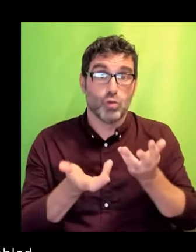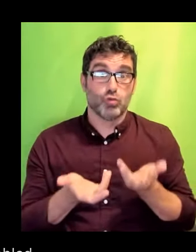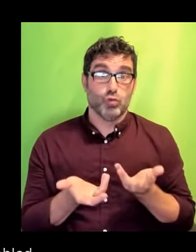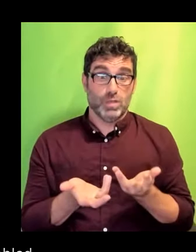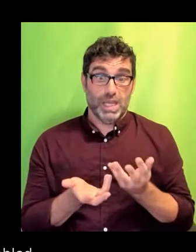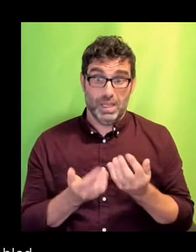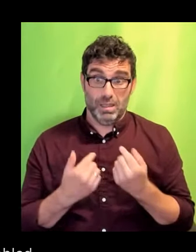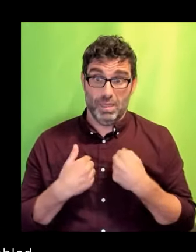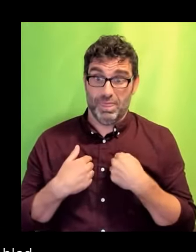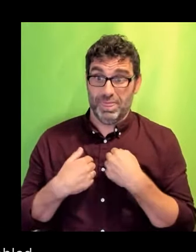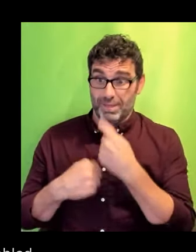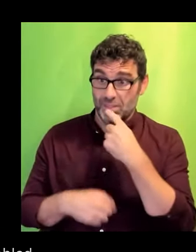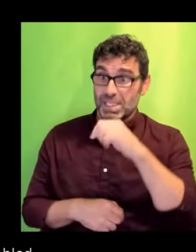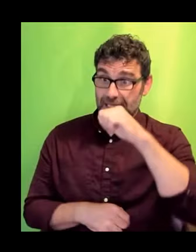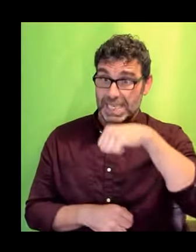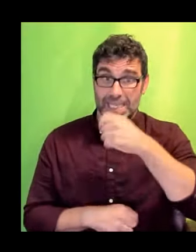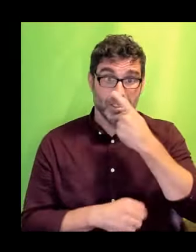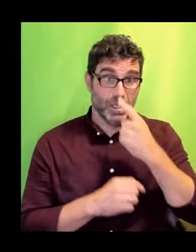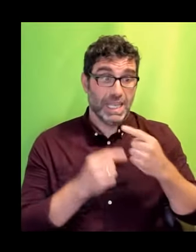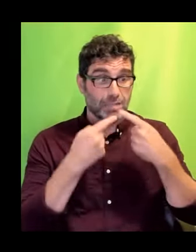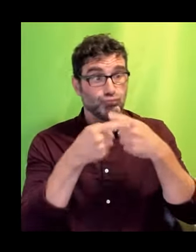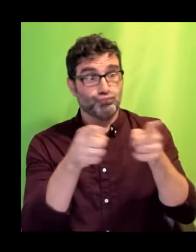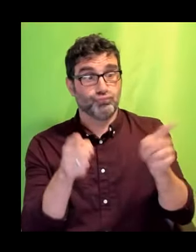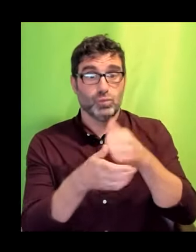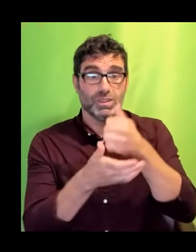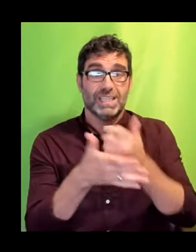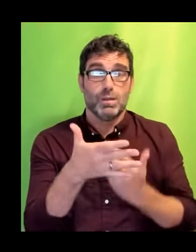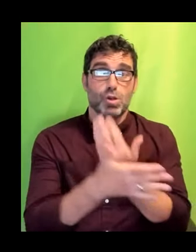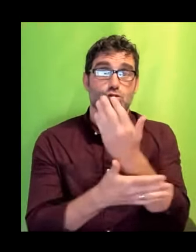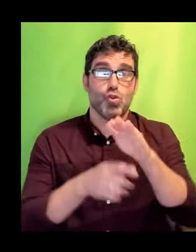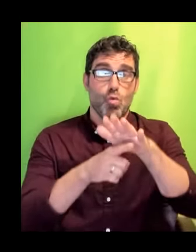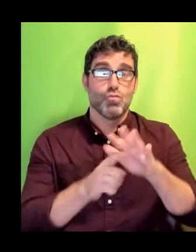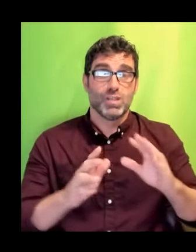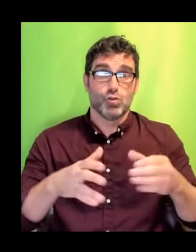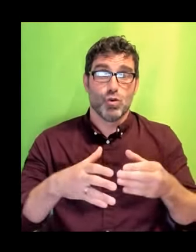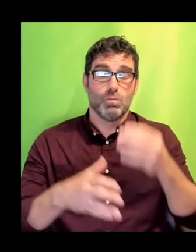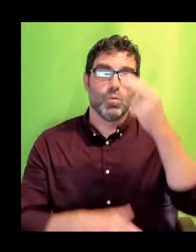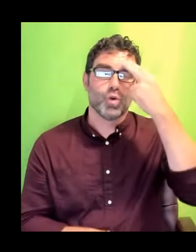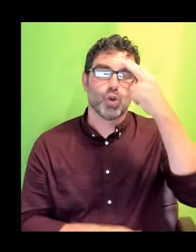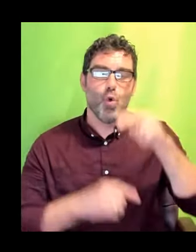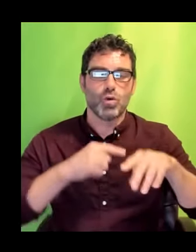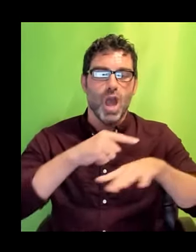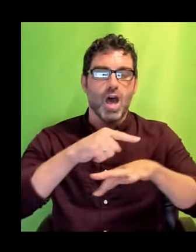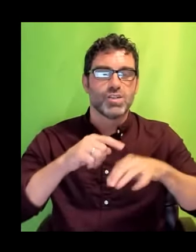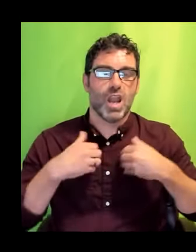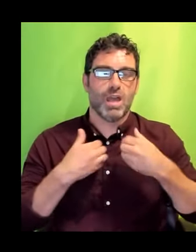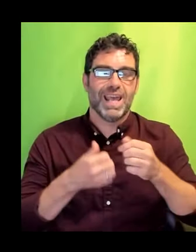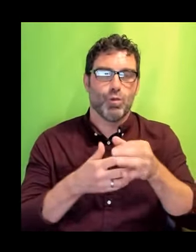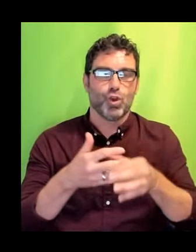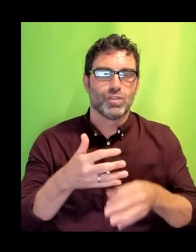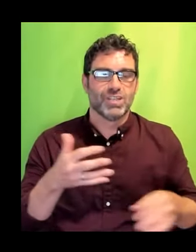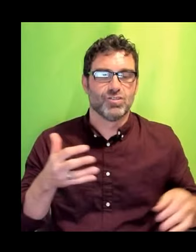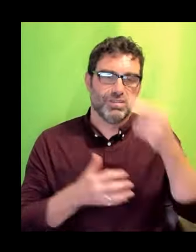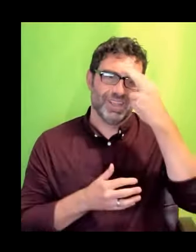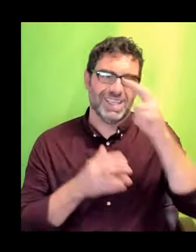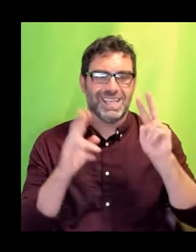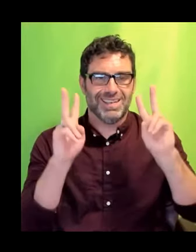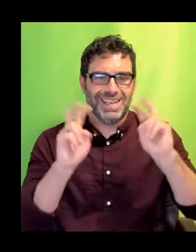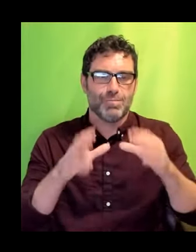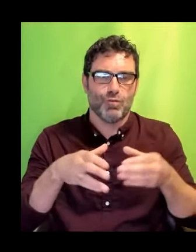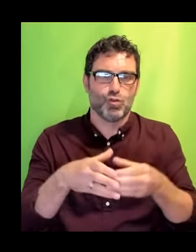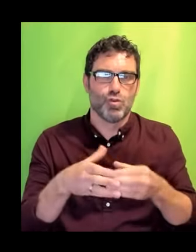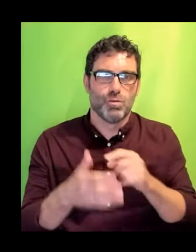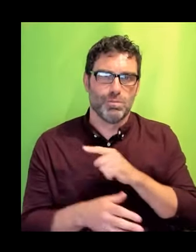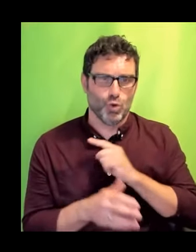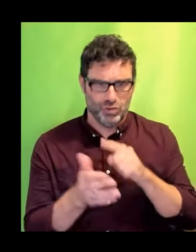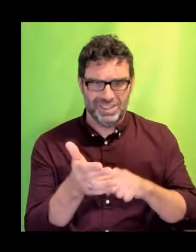up of a pressure group. We're calling ourselves Underlying Health Condition because frankly TV has one. We're about eight